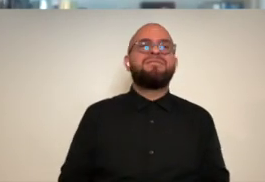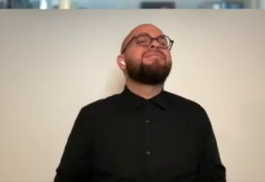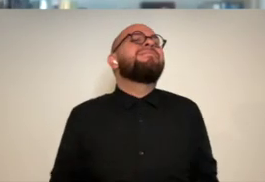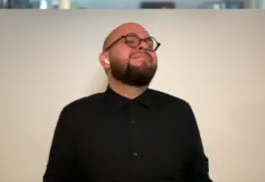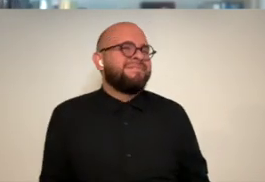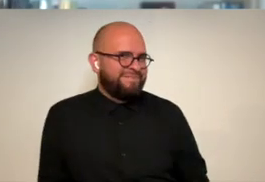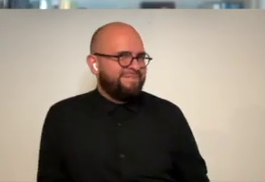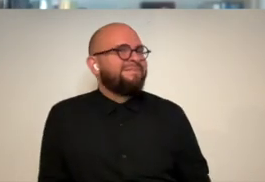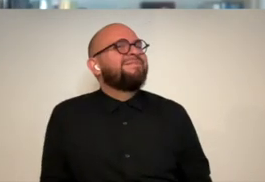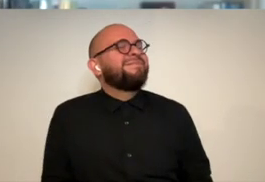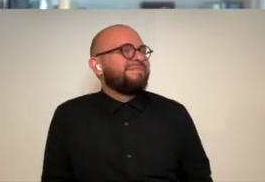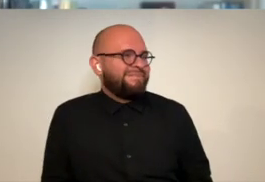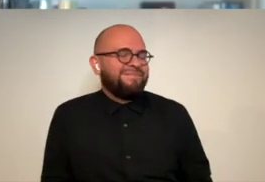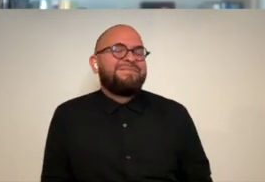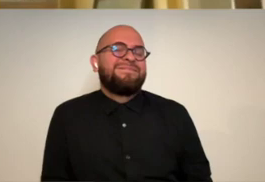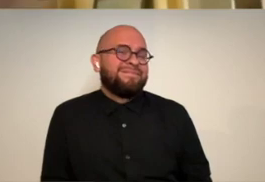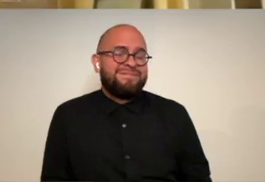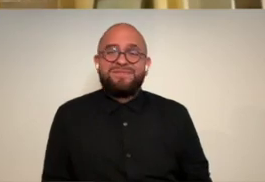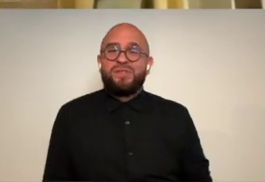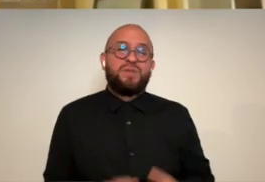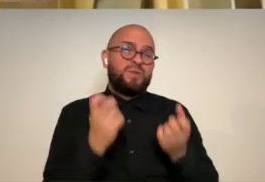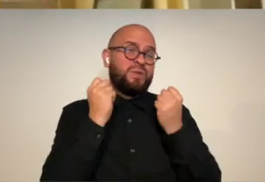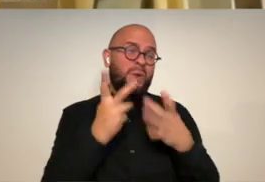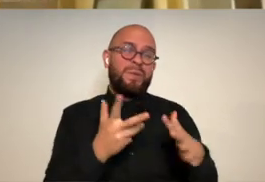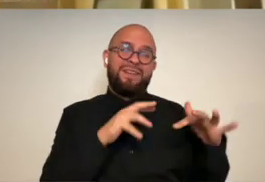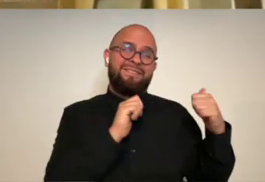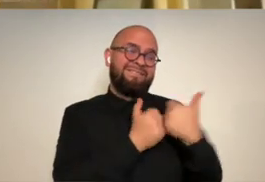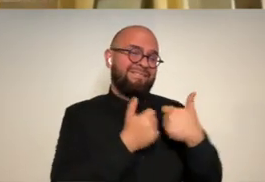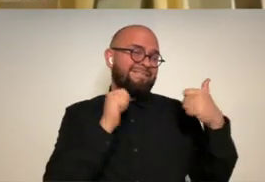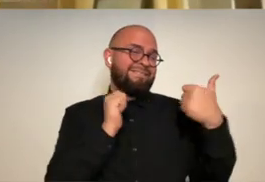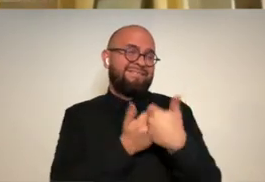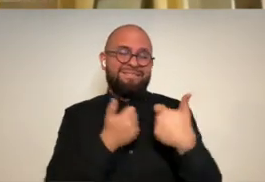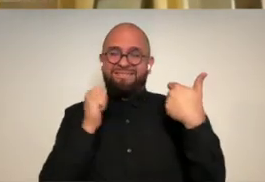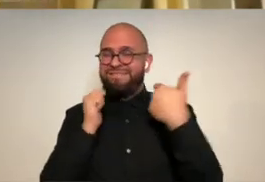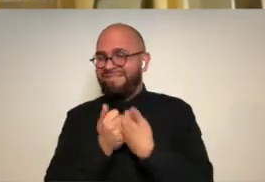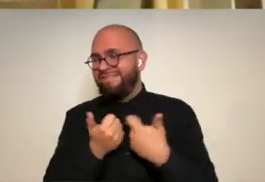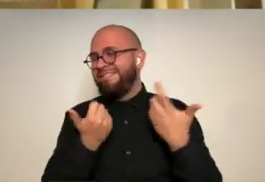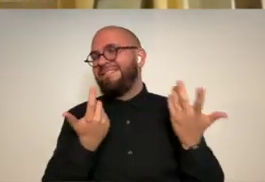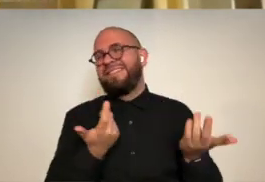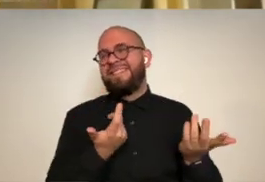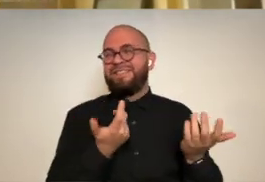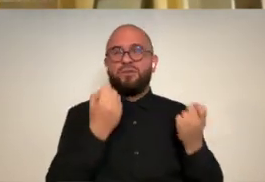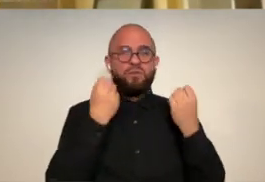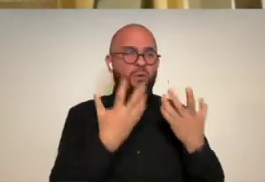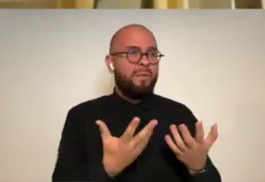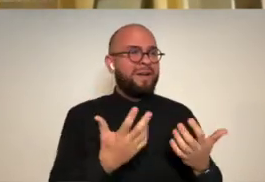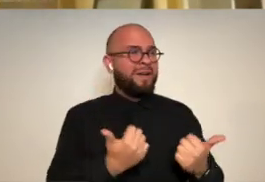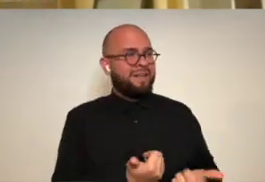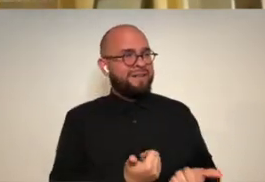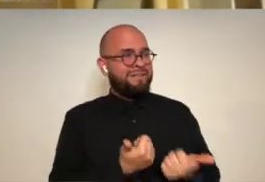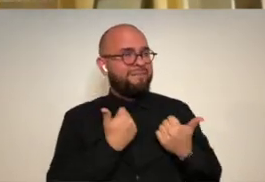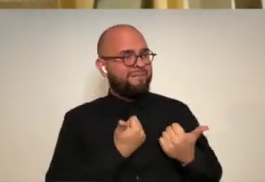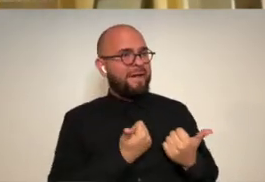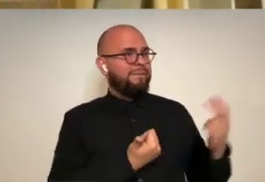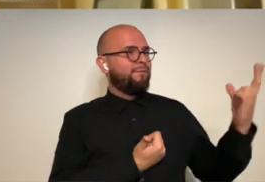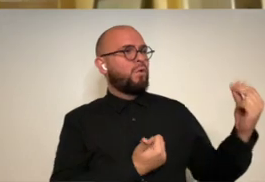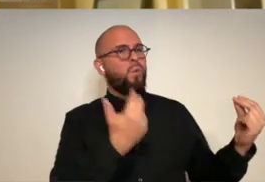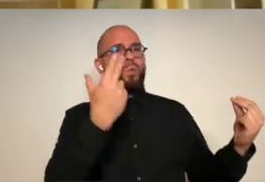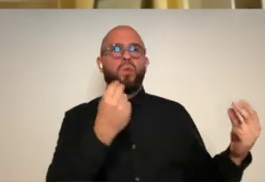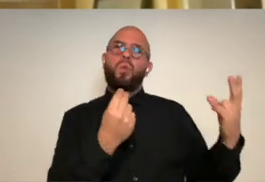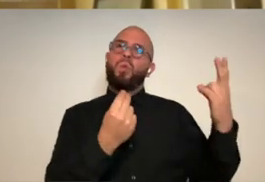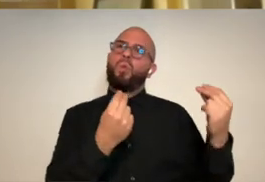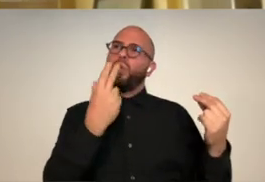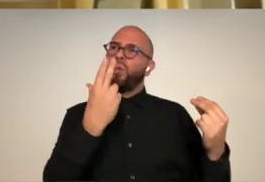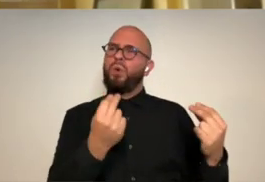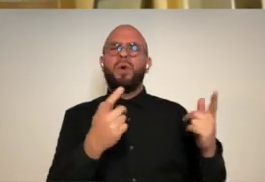why not have some fun with it right yeah that yeah yeah because there are so many obstacles and so many things that are no's in the in